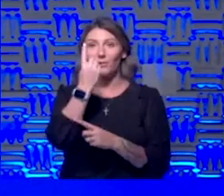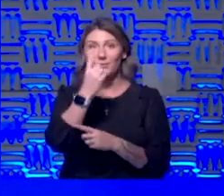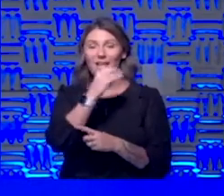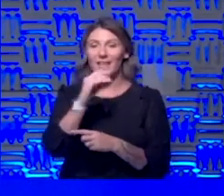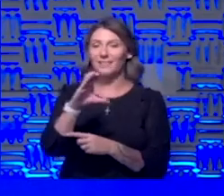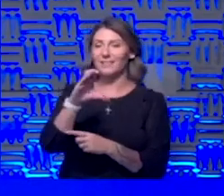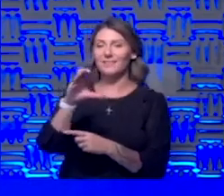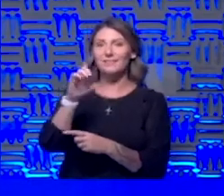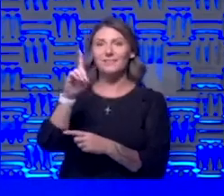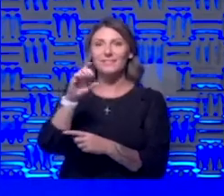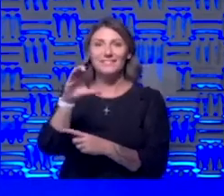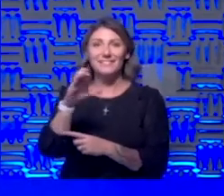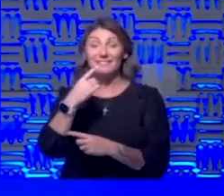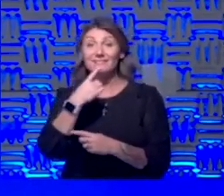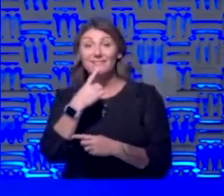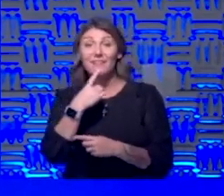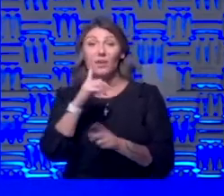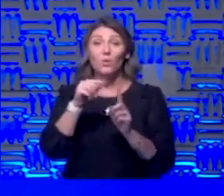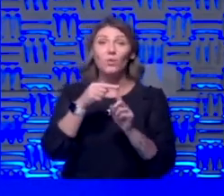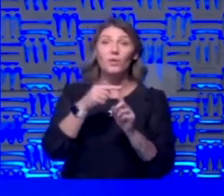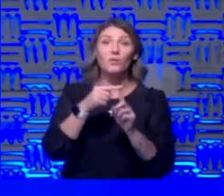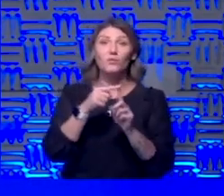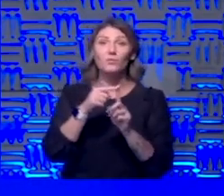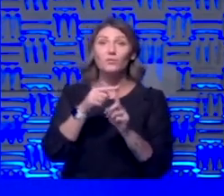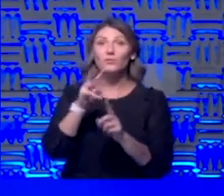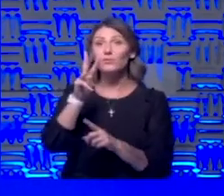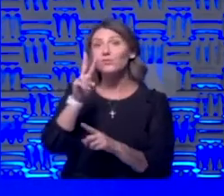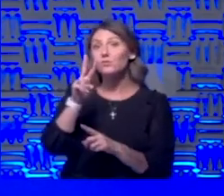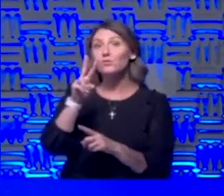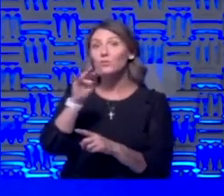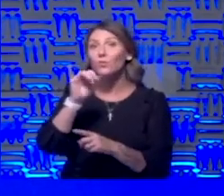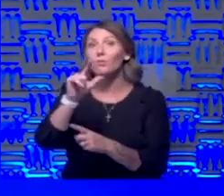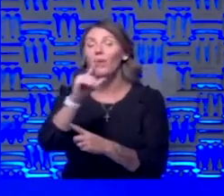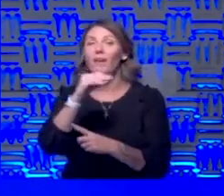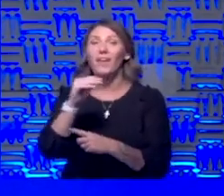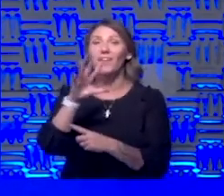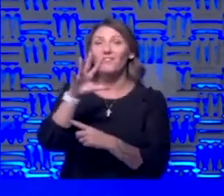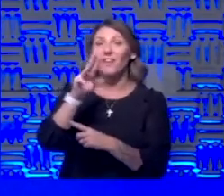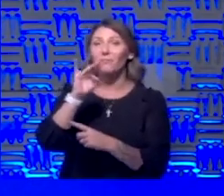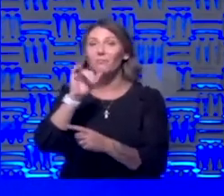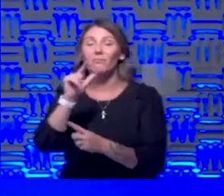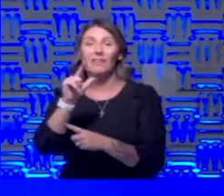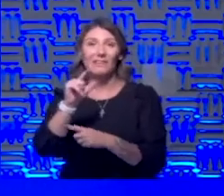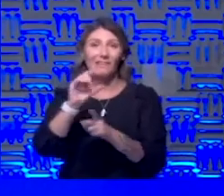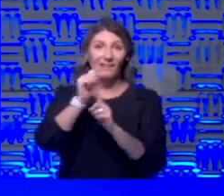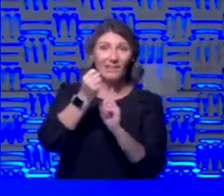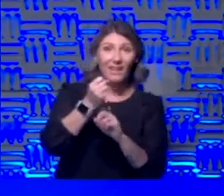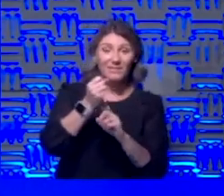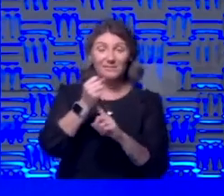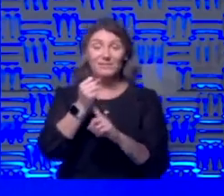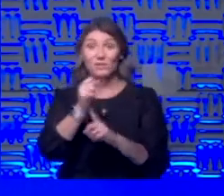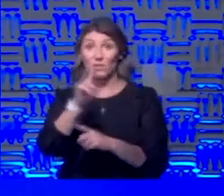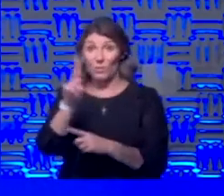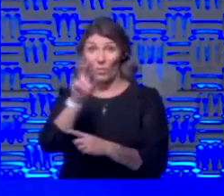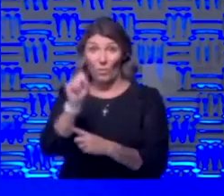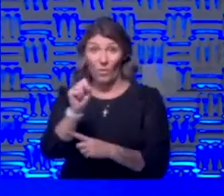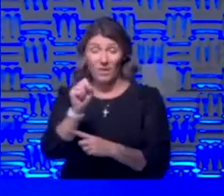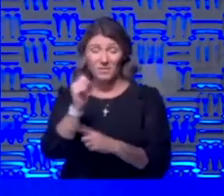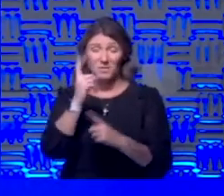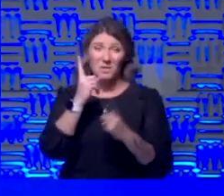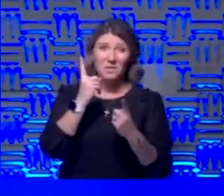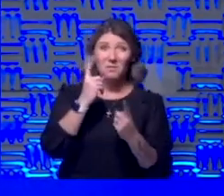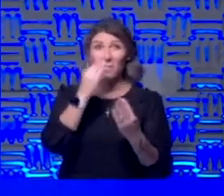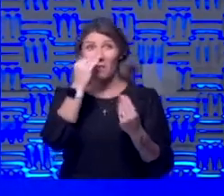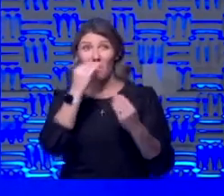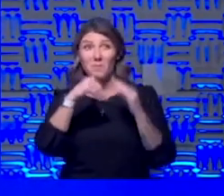cdc has even come out and said when there was 2 million or 2.5 million cases in the united states well we anticipate there's maybe up to 10 or 20